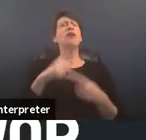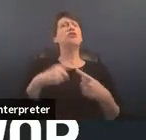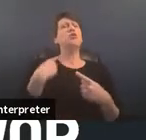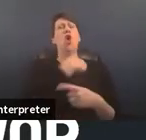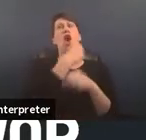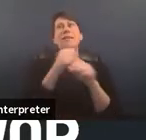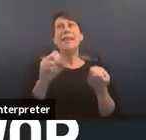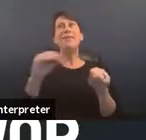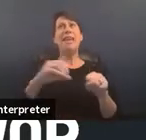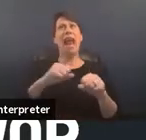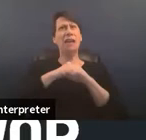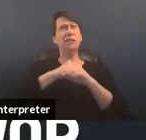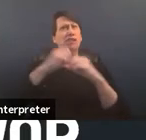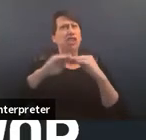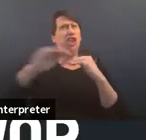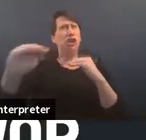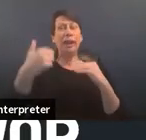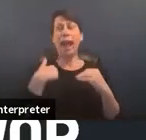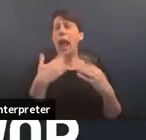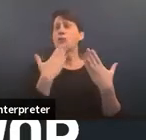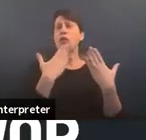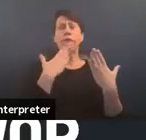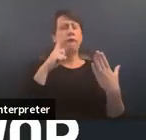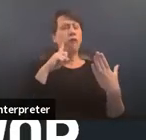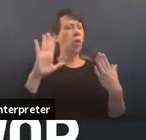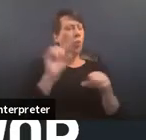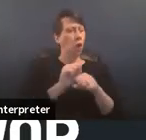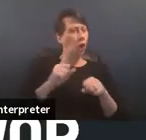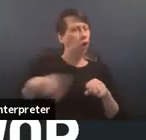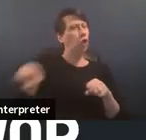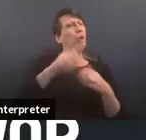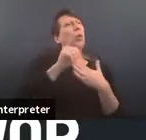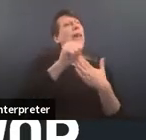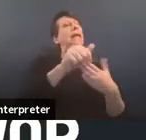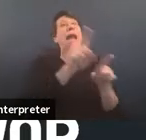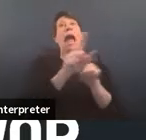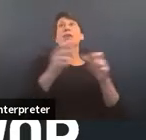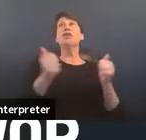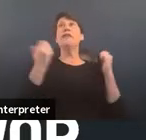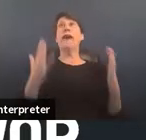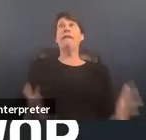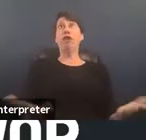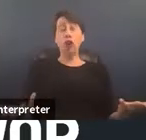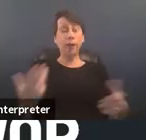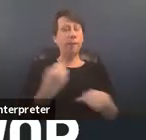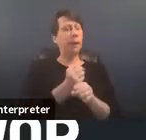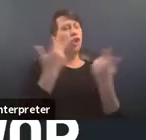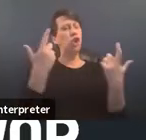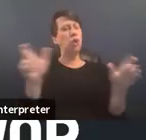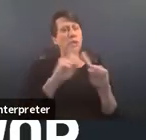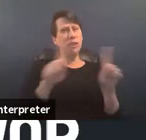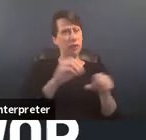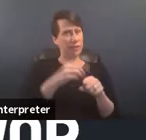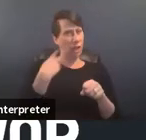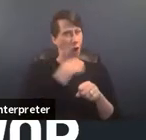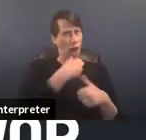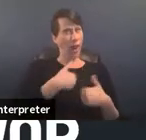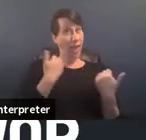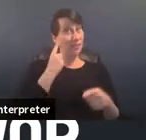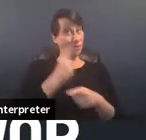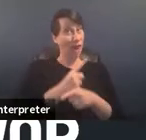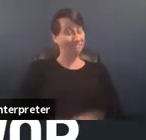and security we're i'm so grateful for the work that you all lead and as a survivor um it makes a huge difference in our lives right